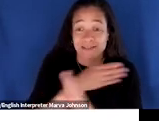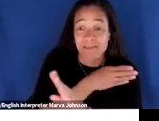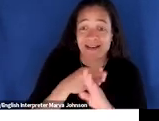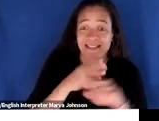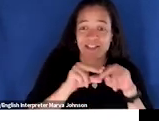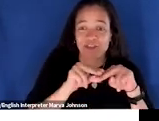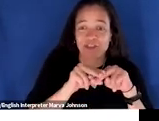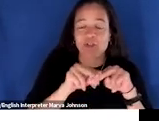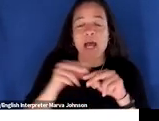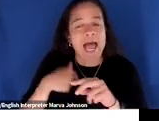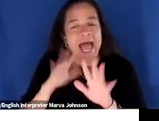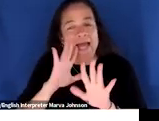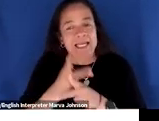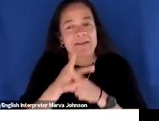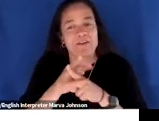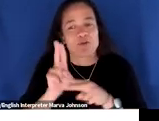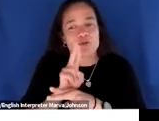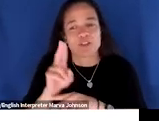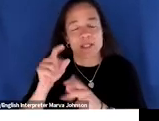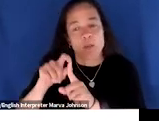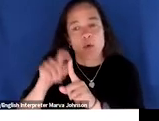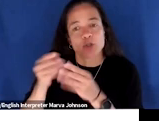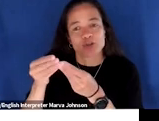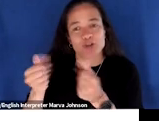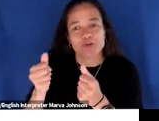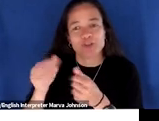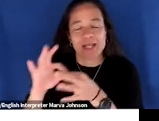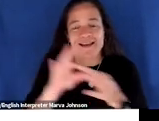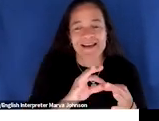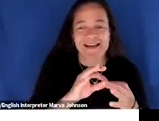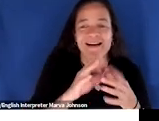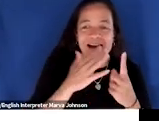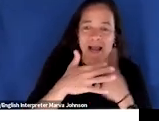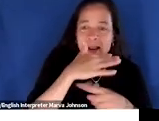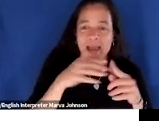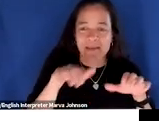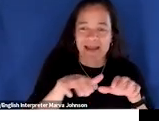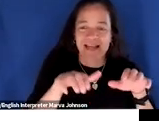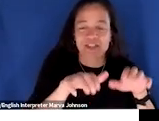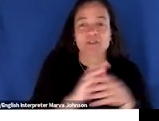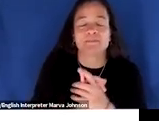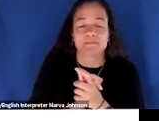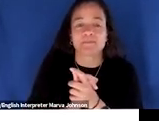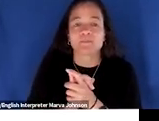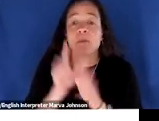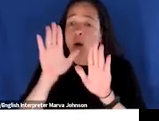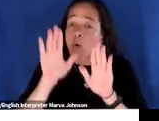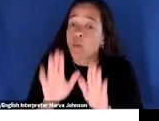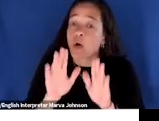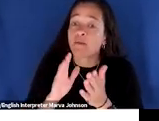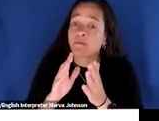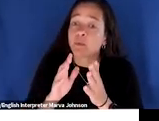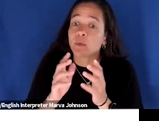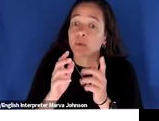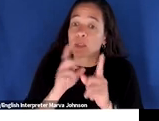the word solutions when it comes to climate action and the great thing about this conversation with this journalist julia simon is